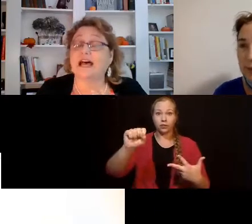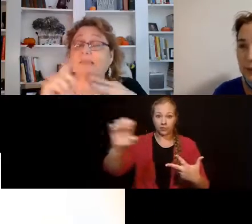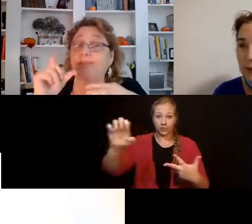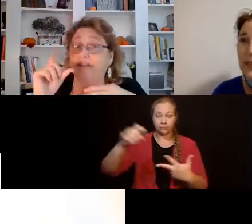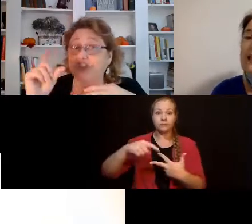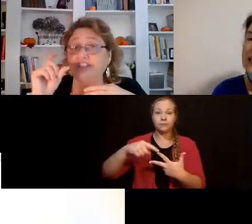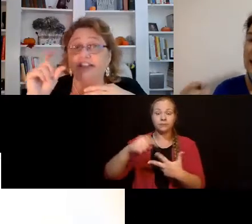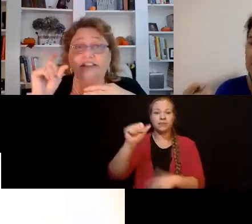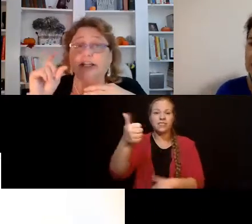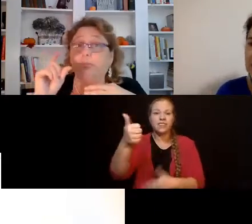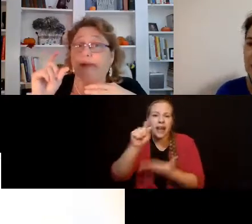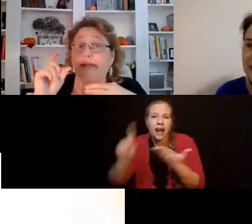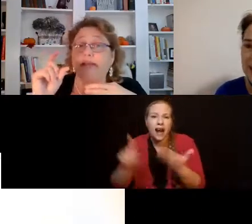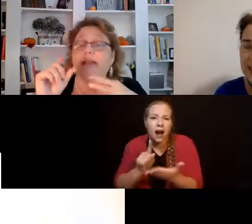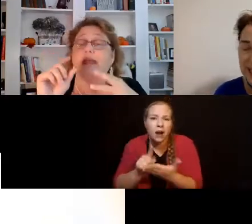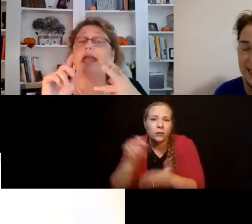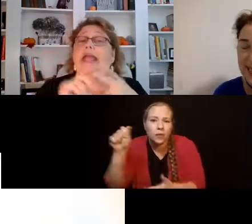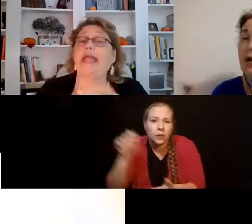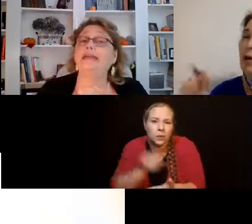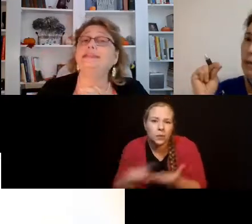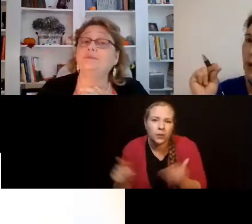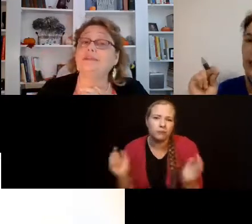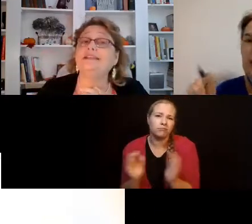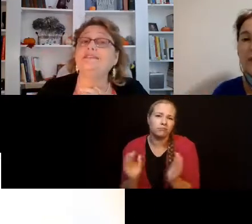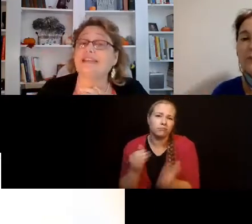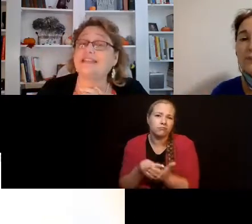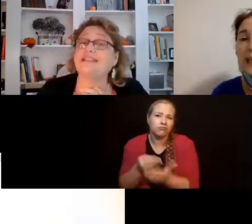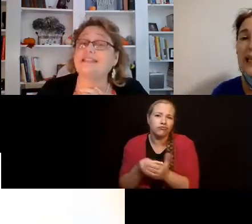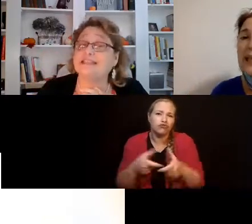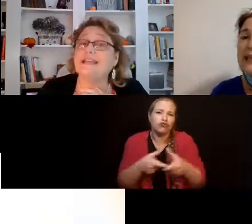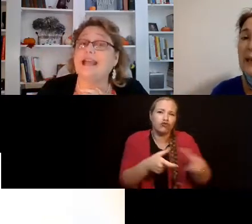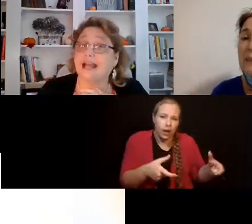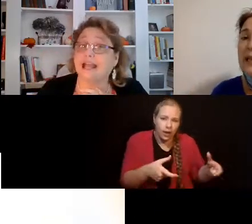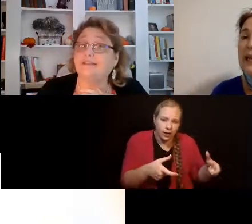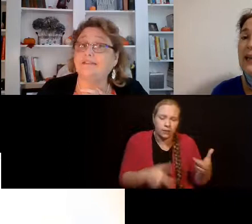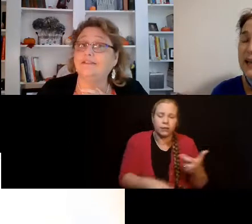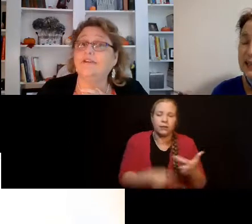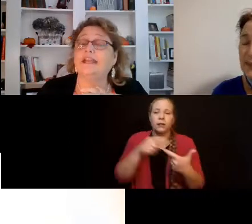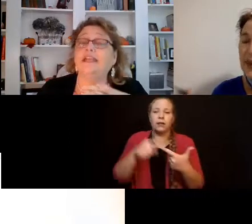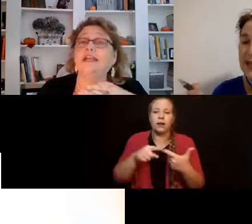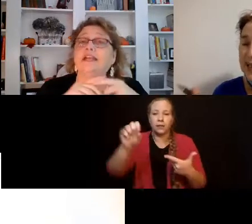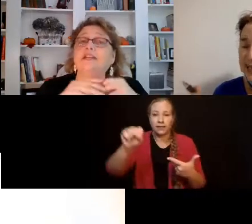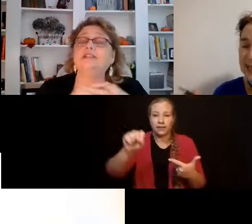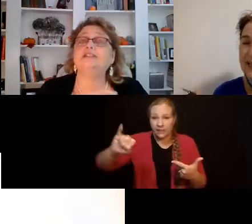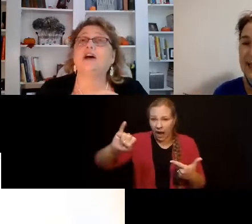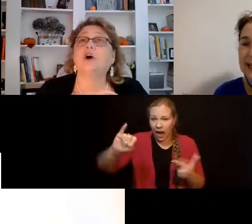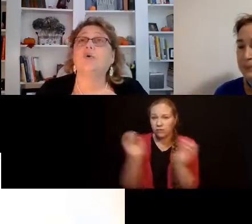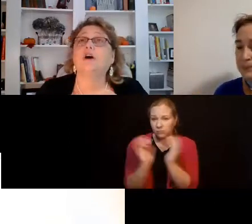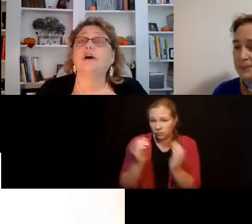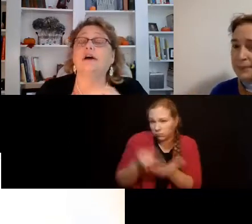SSI, but just a little bit. And he receives SSDI, right?